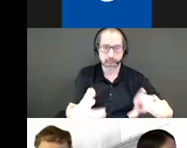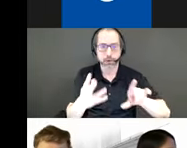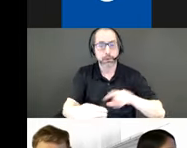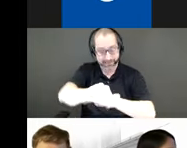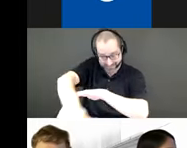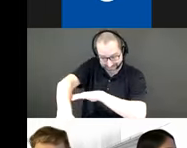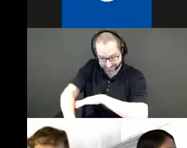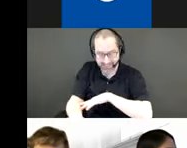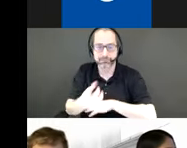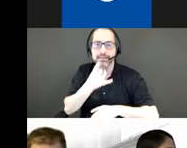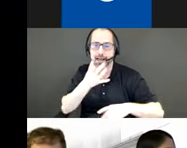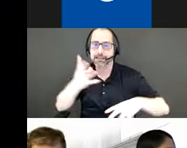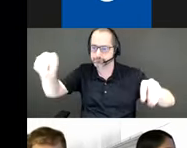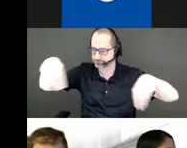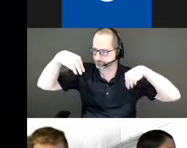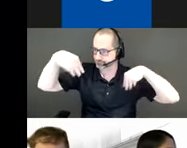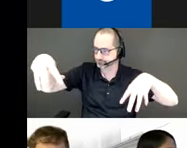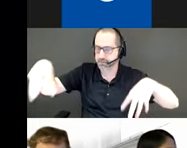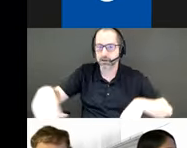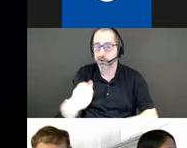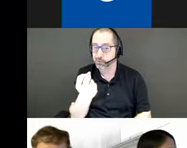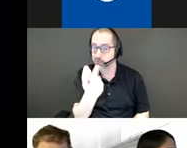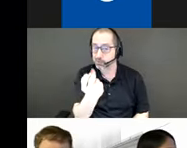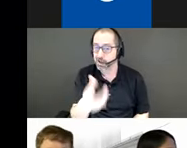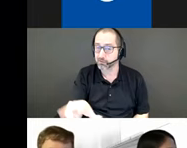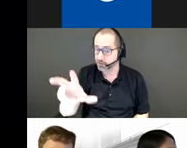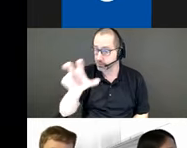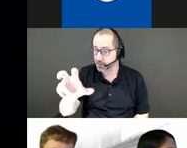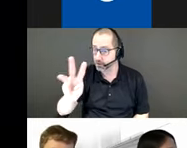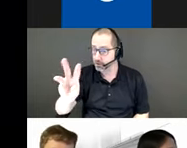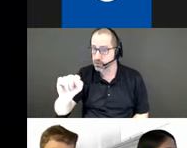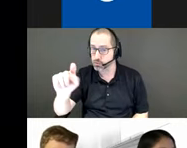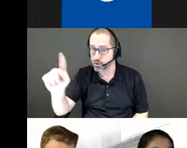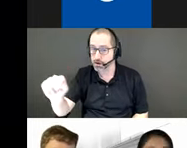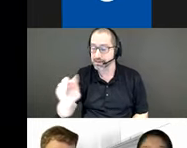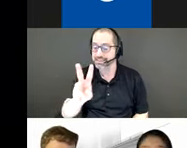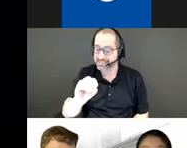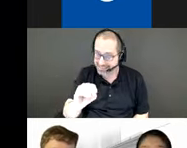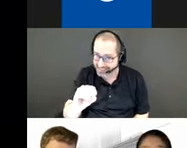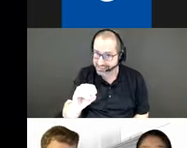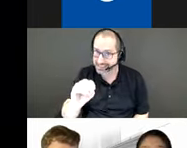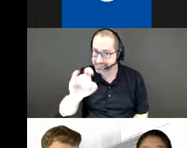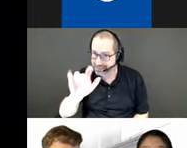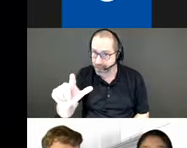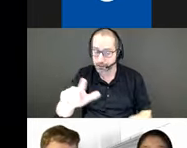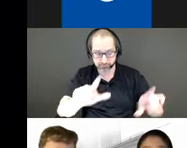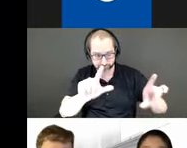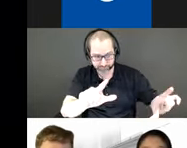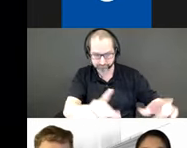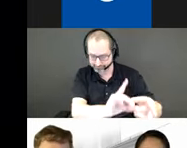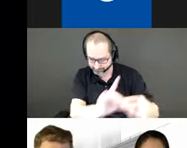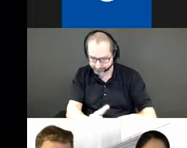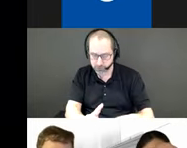the 12 300-watt 60-cell solar panels are connected to long-life deep-cycle lead-acid batteries